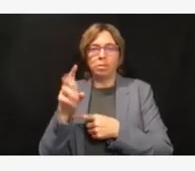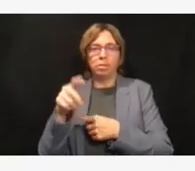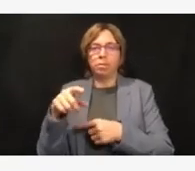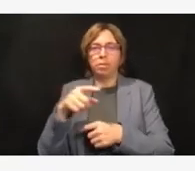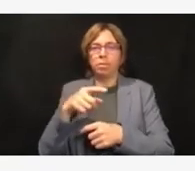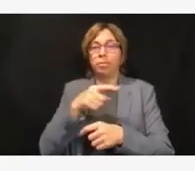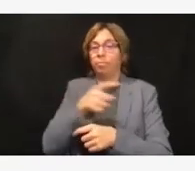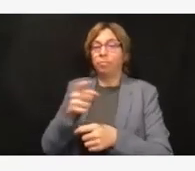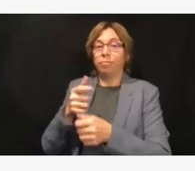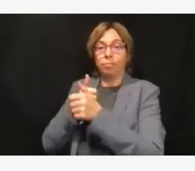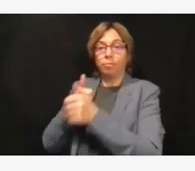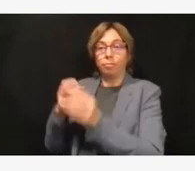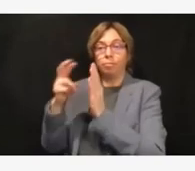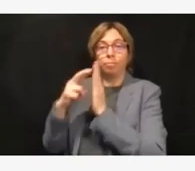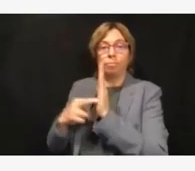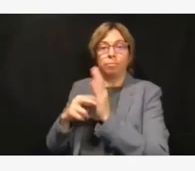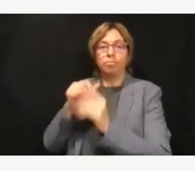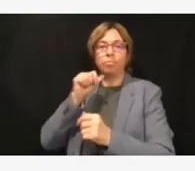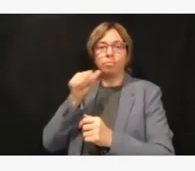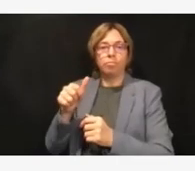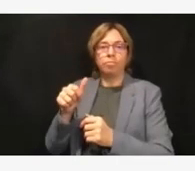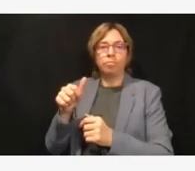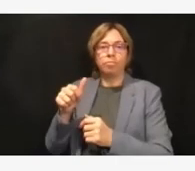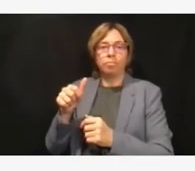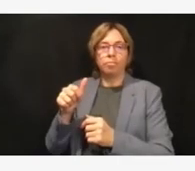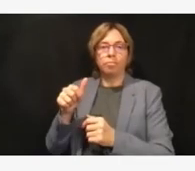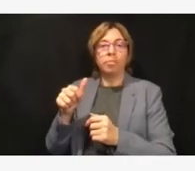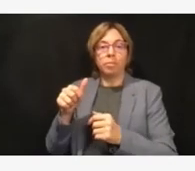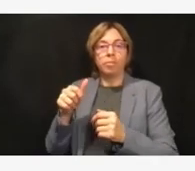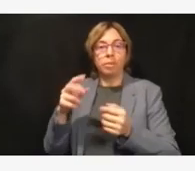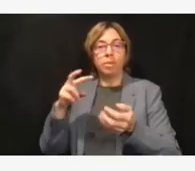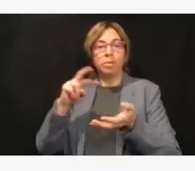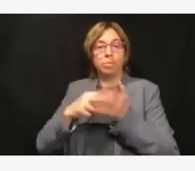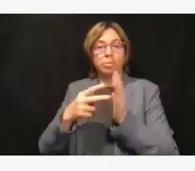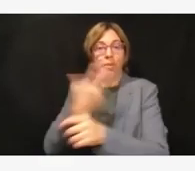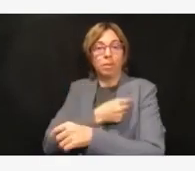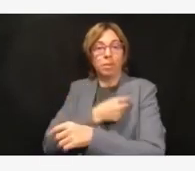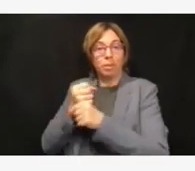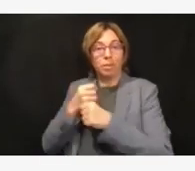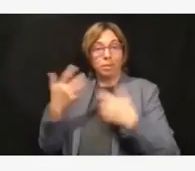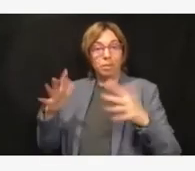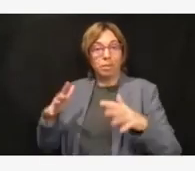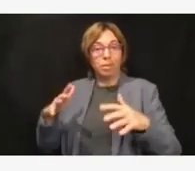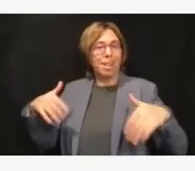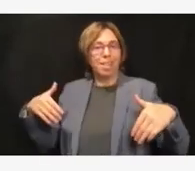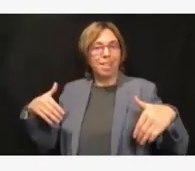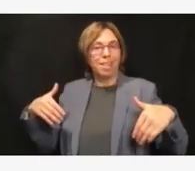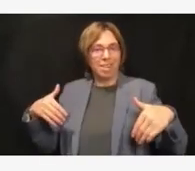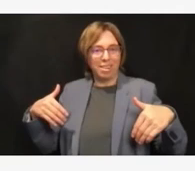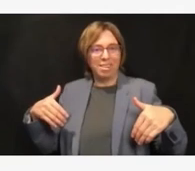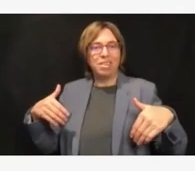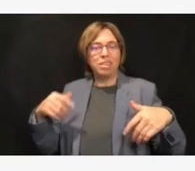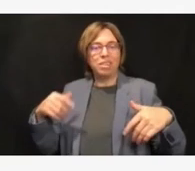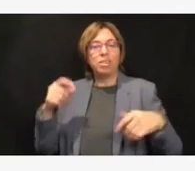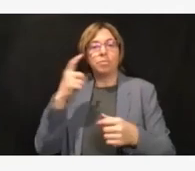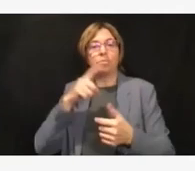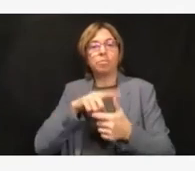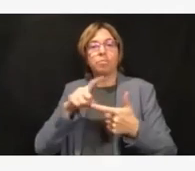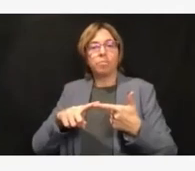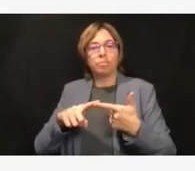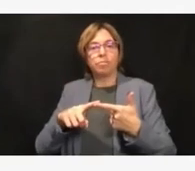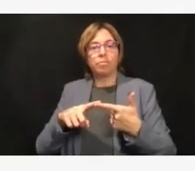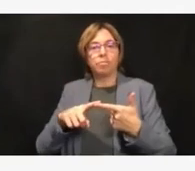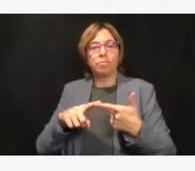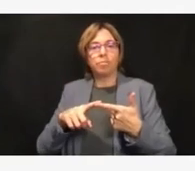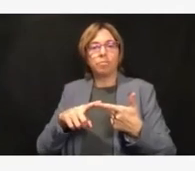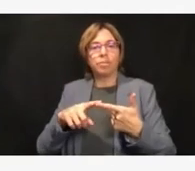either have not gotten a vaccine or have not been granted an exemption.